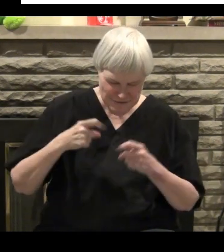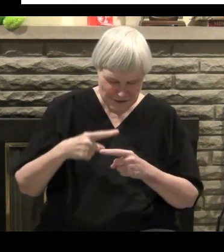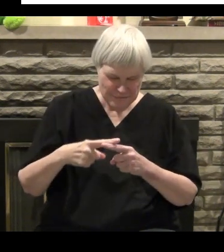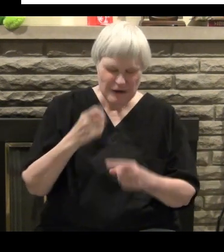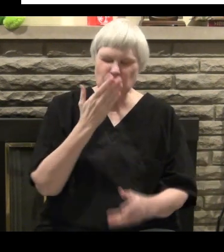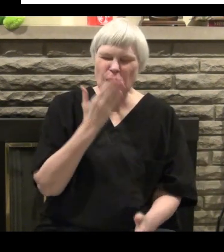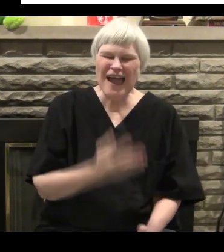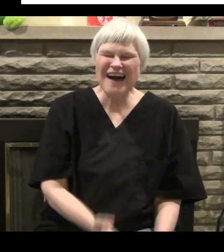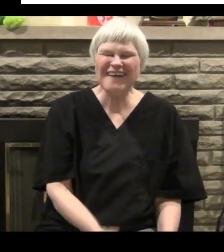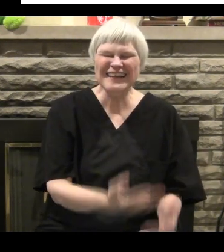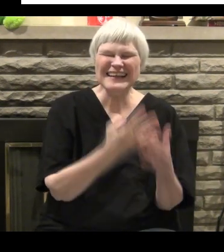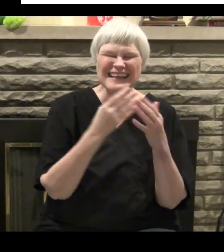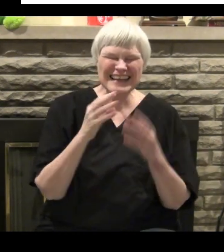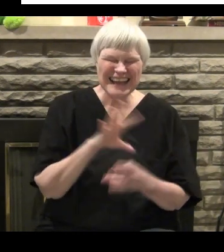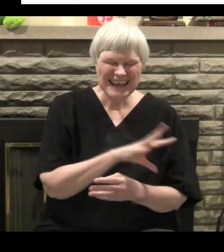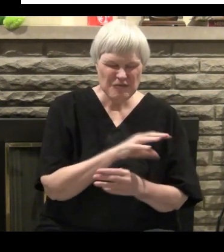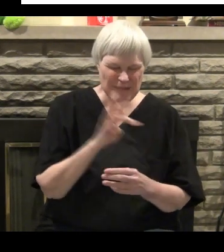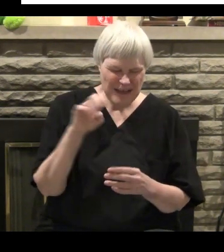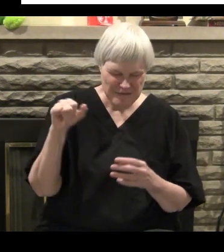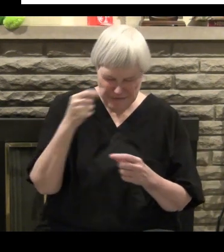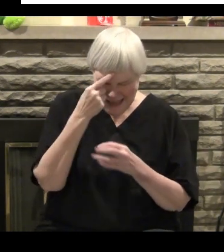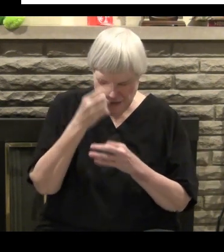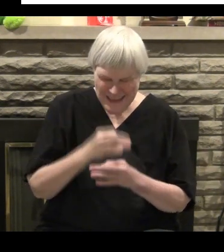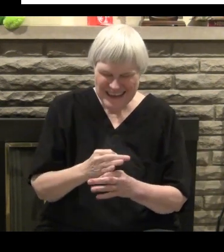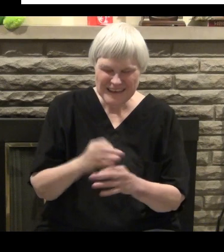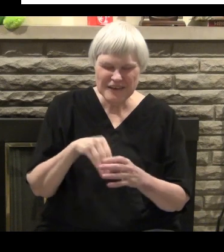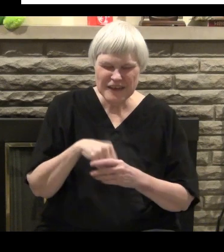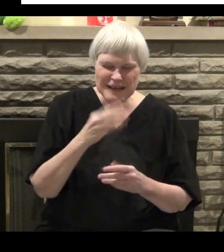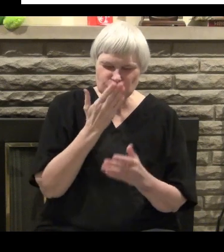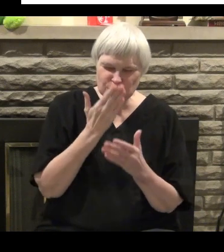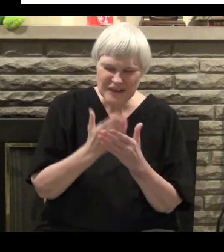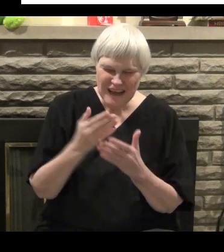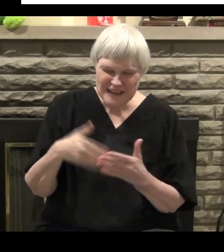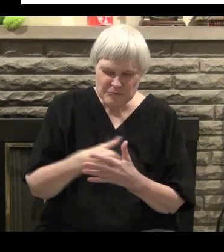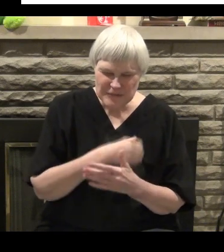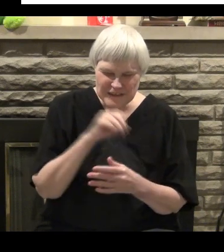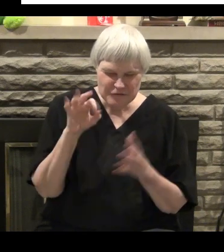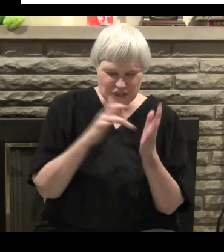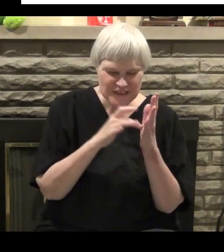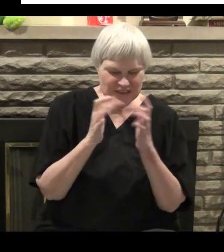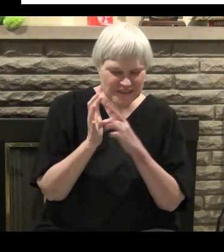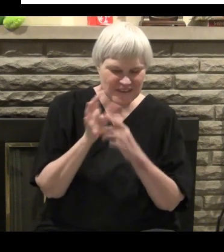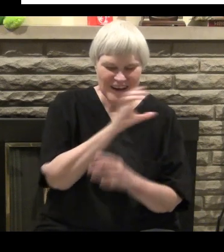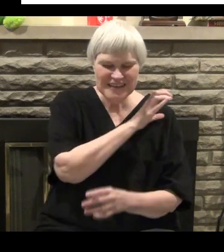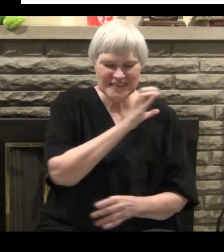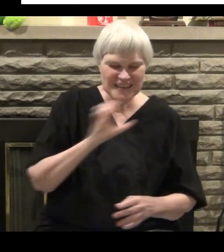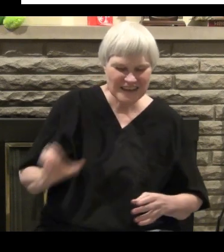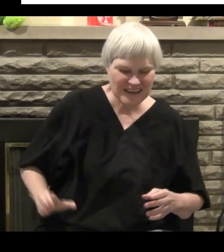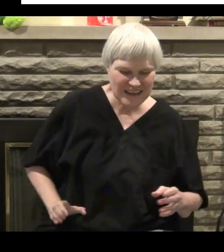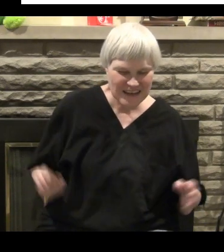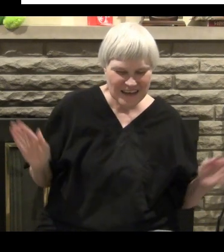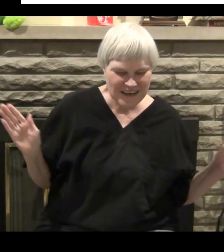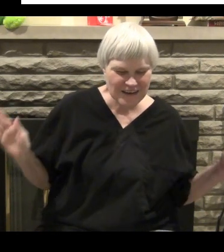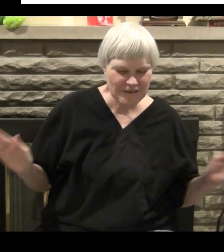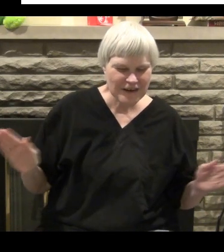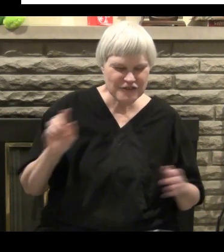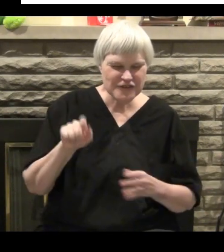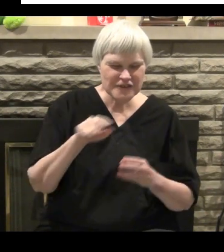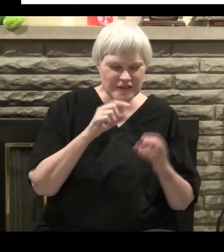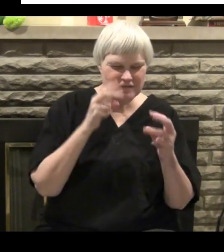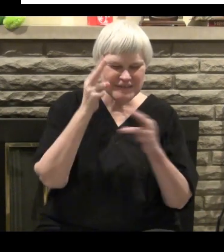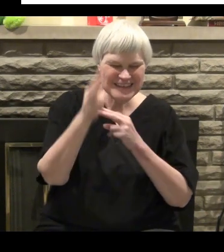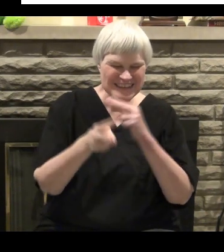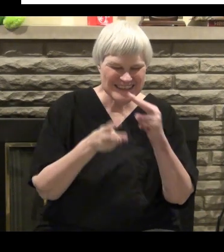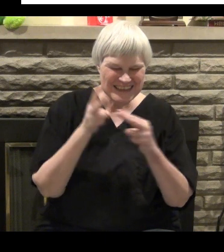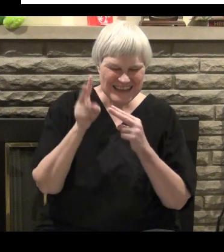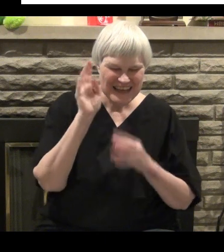about how he was saved from hell and a life wasted on sin by faith in the gospel of Jesus Christ. We